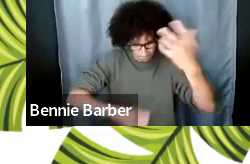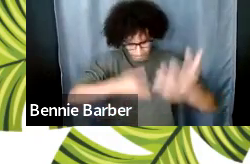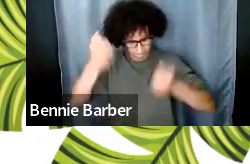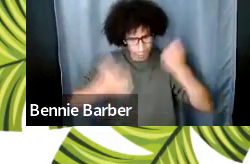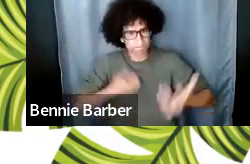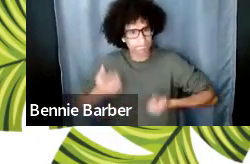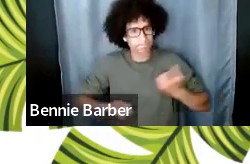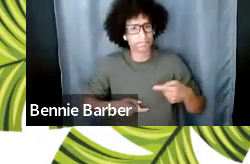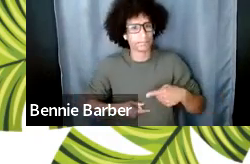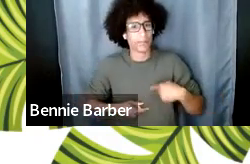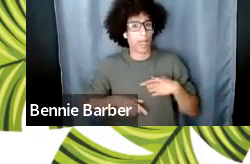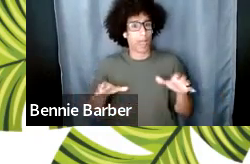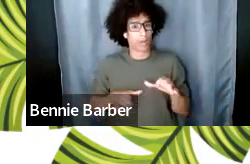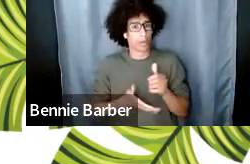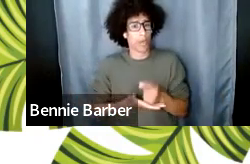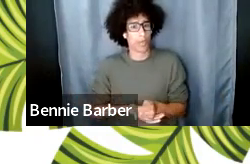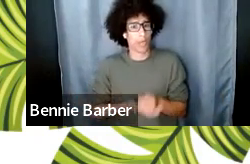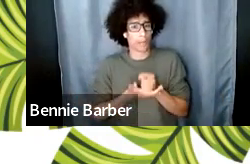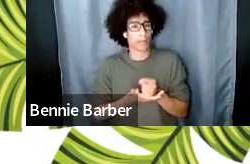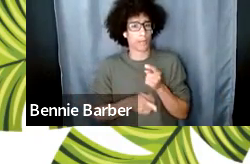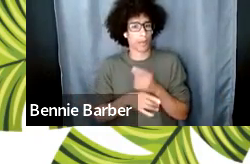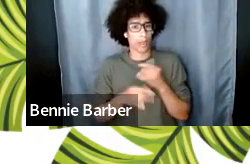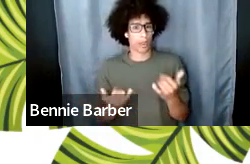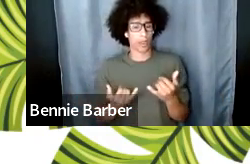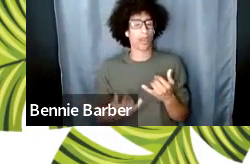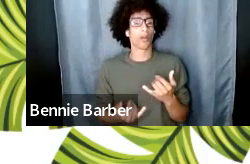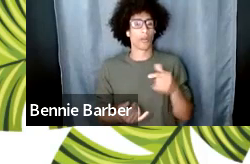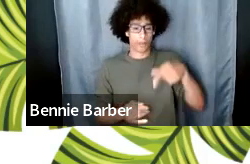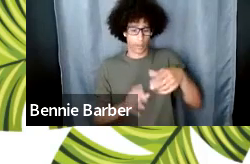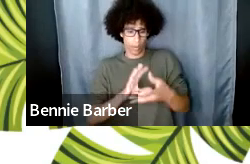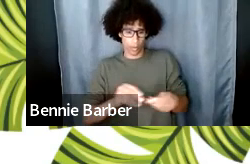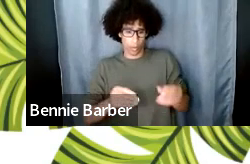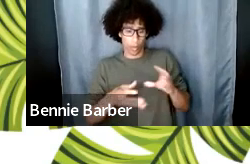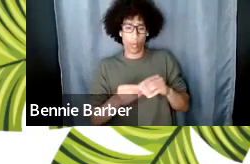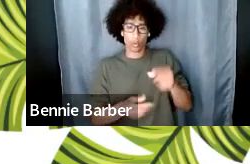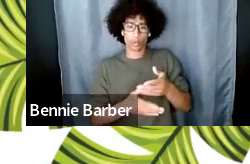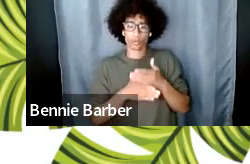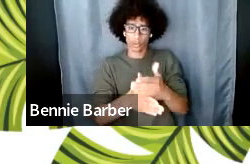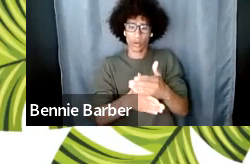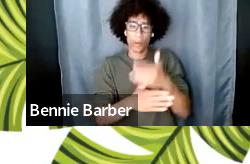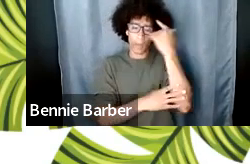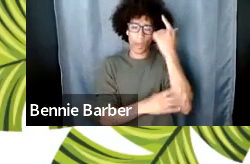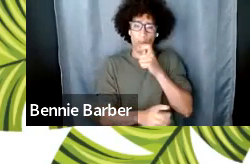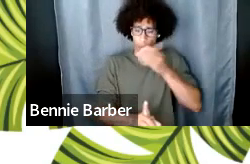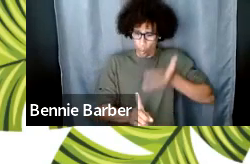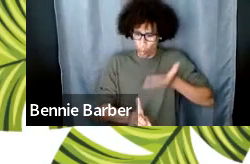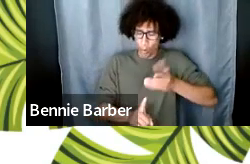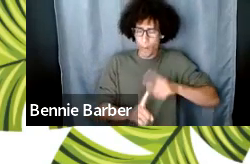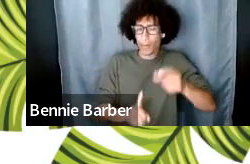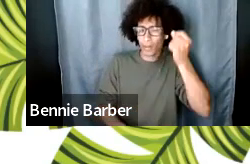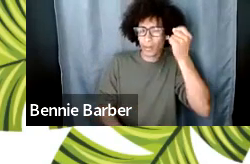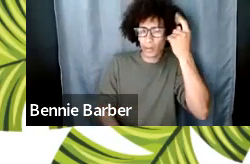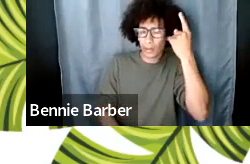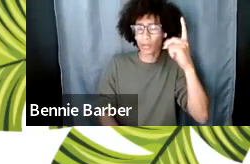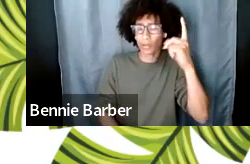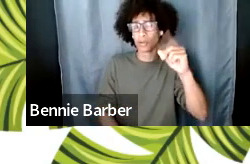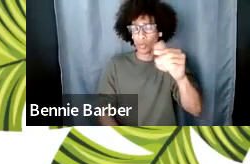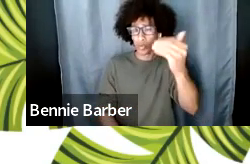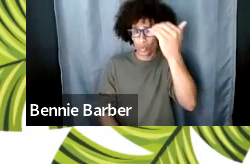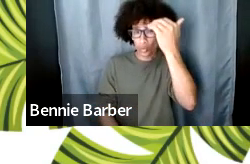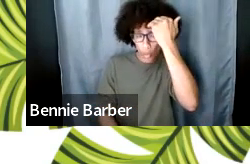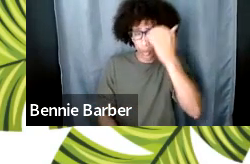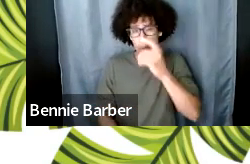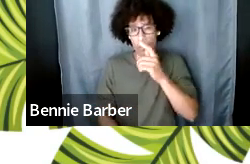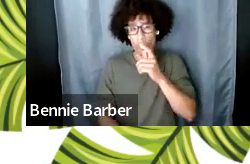story that you want to tell because of who you are but do you know who you are do you know what experiences